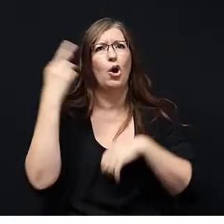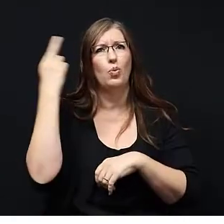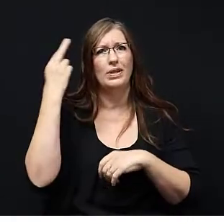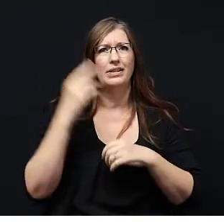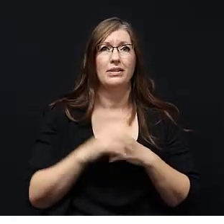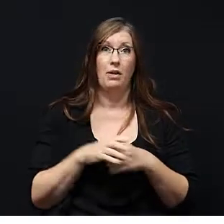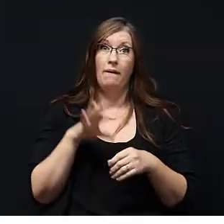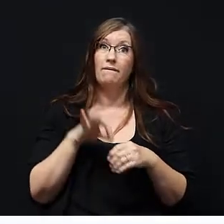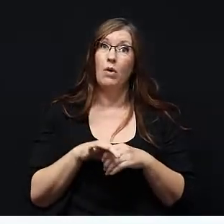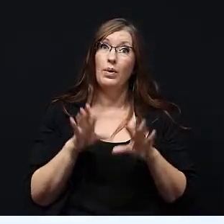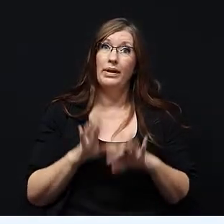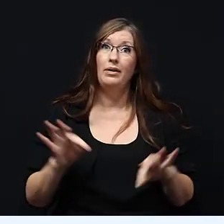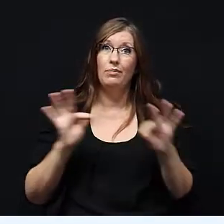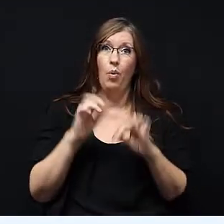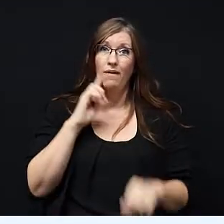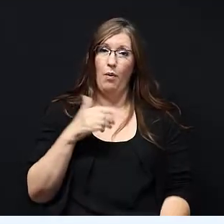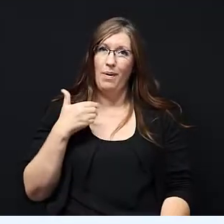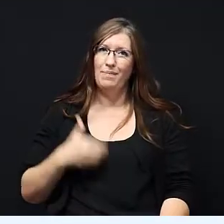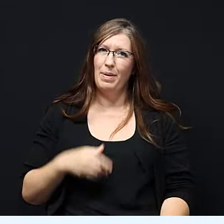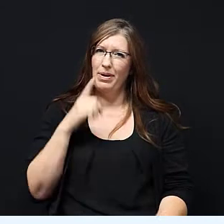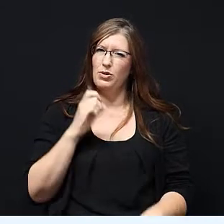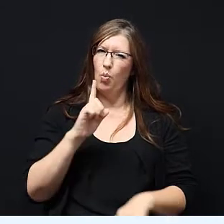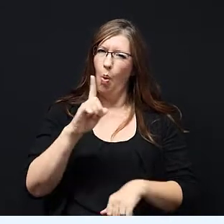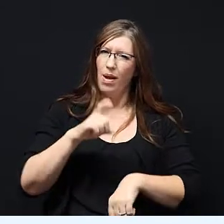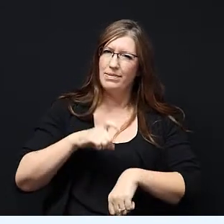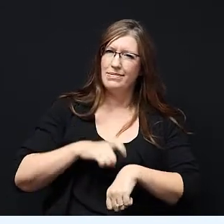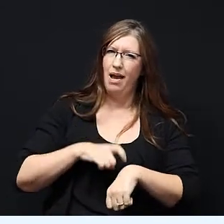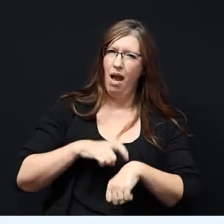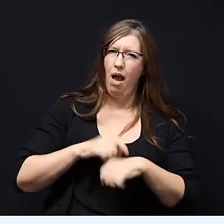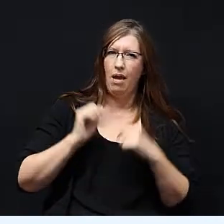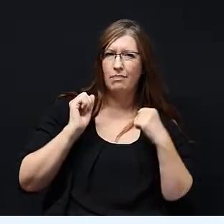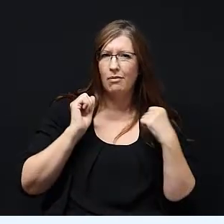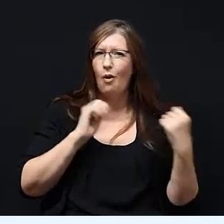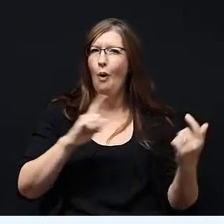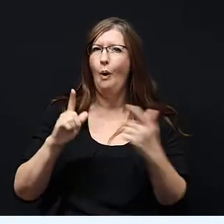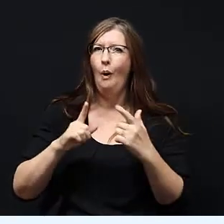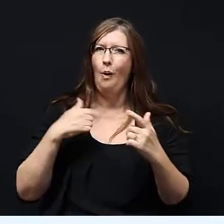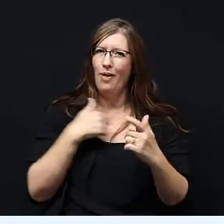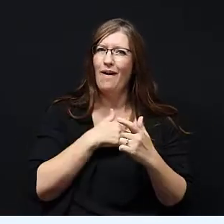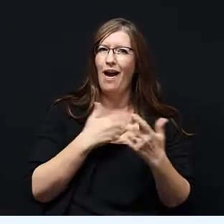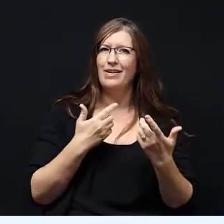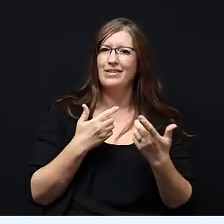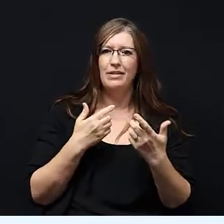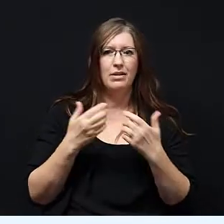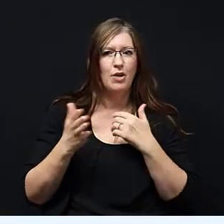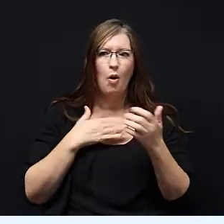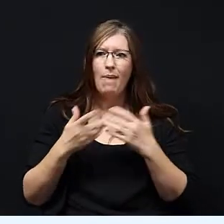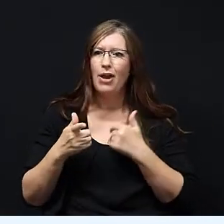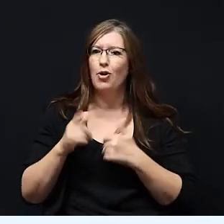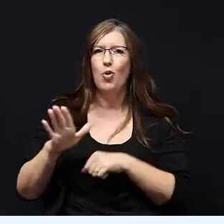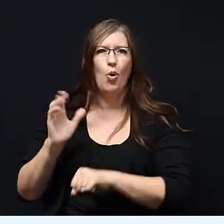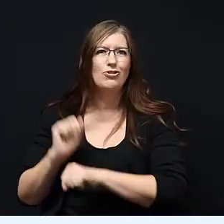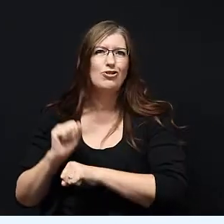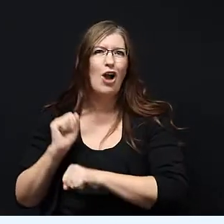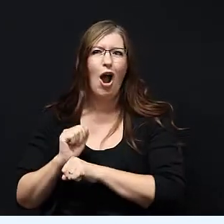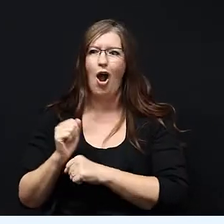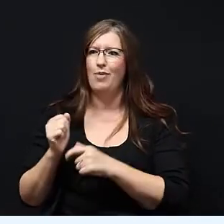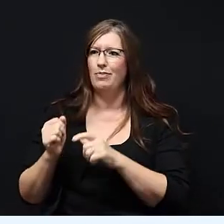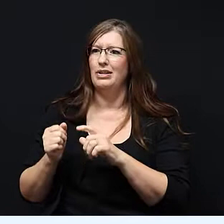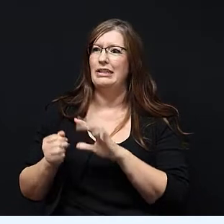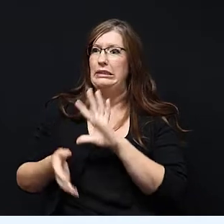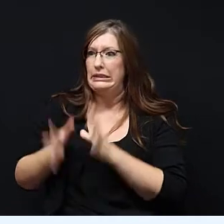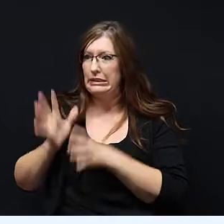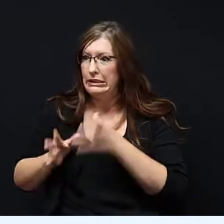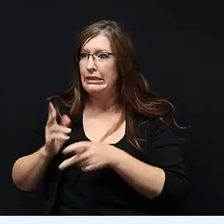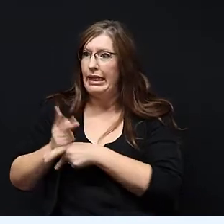reasons. Voting is important to me because it's the one time where every single one of us from caregiver to billionaire